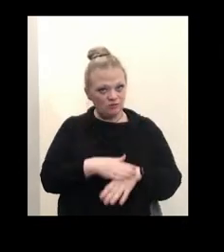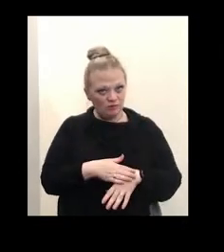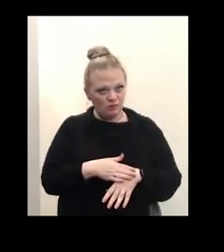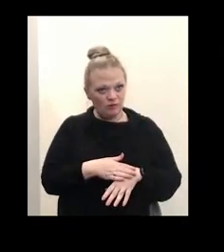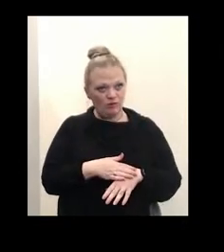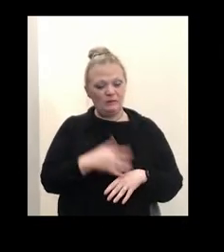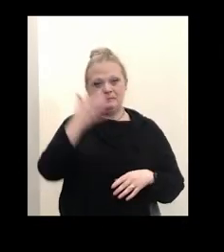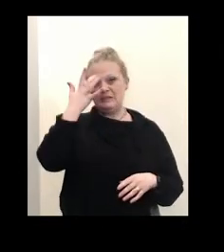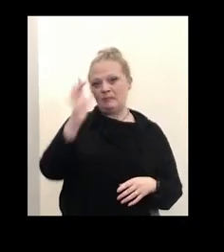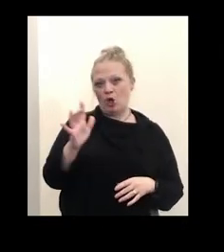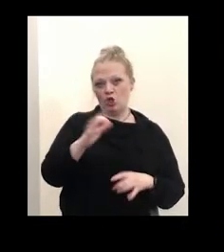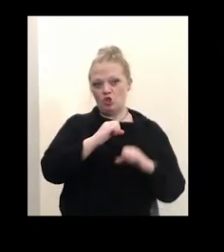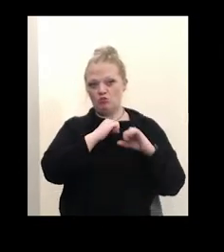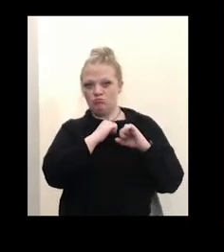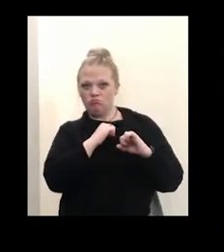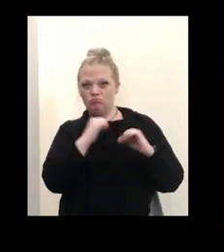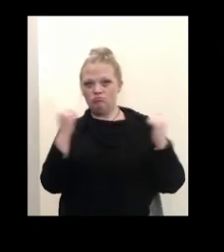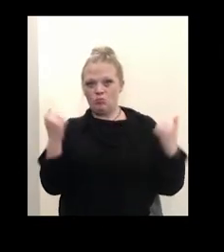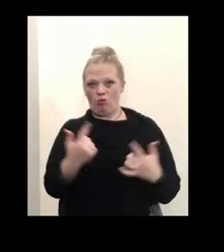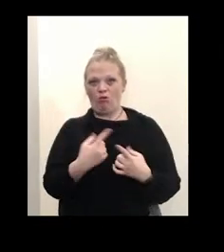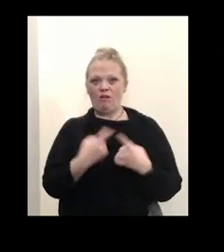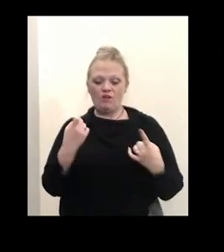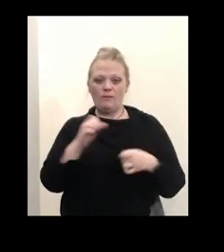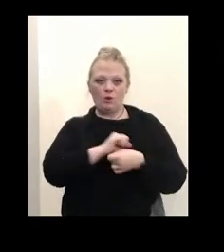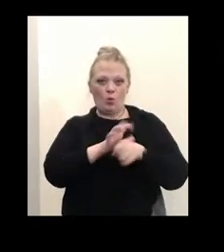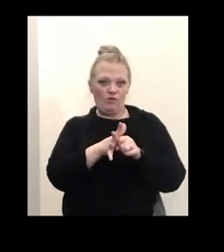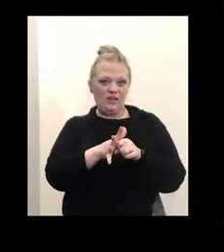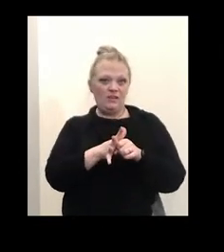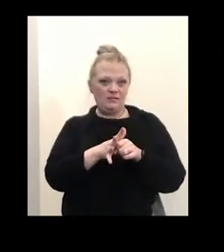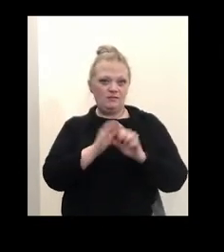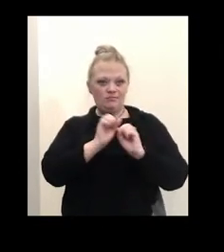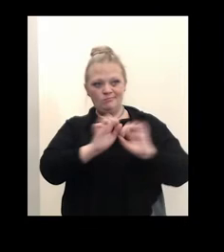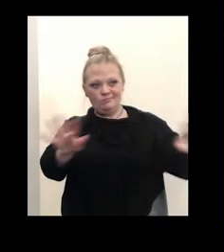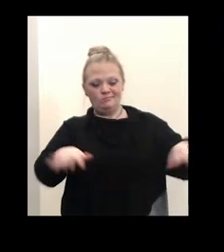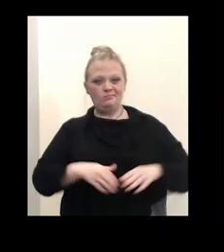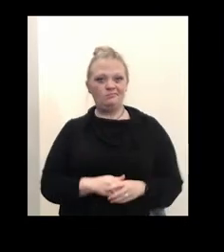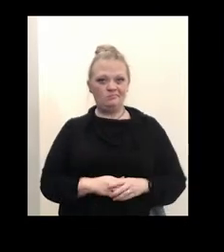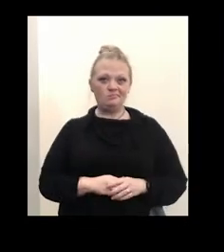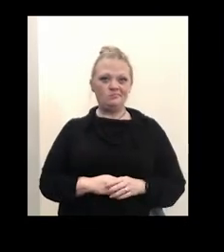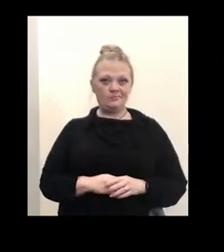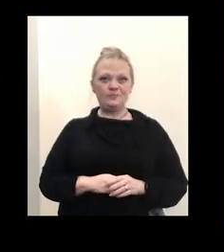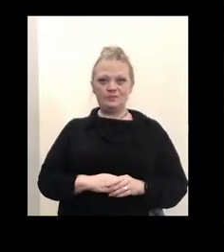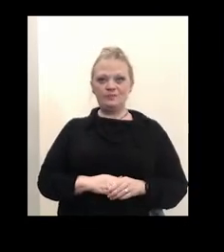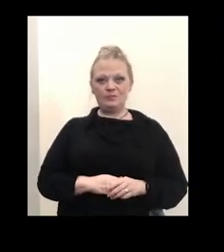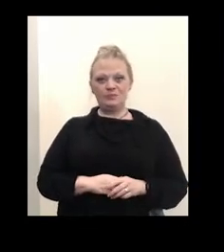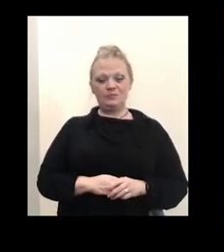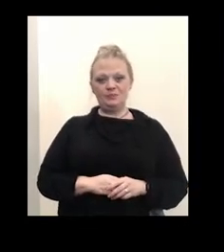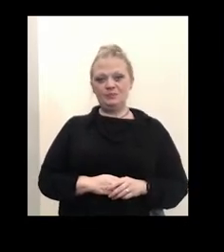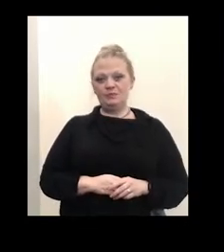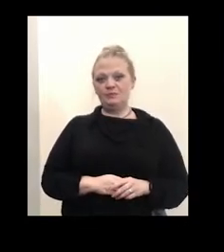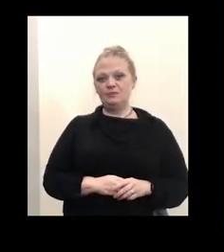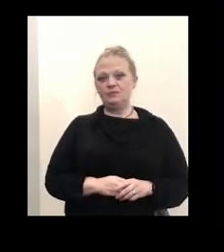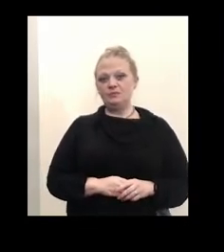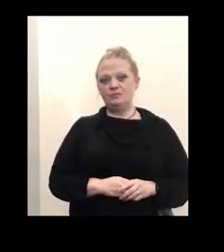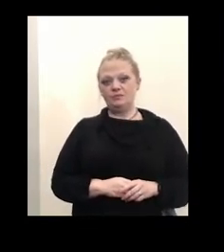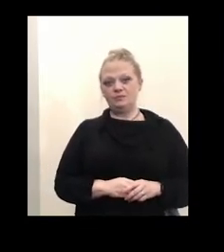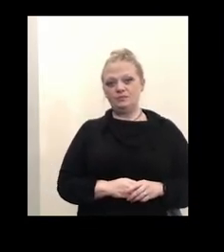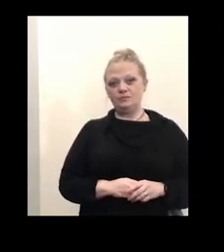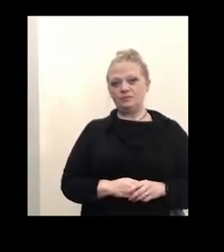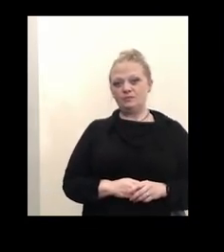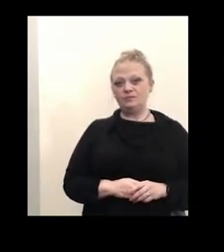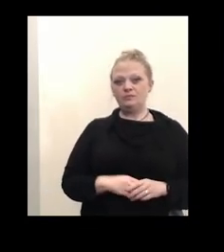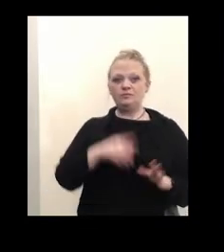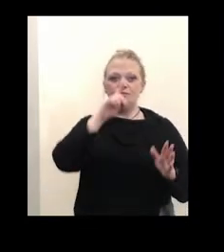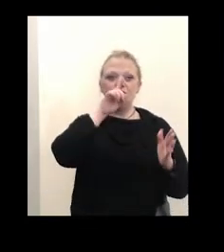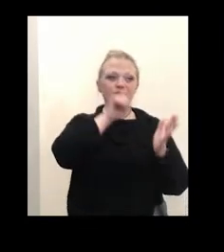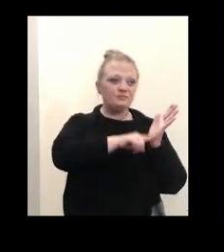thing to protect us all from COVID-19 transmission. So in addition to inspecting and responding